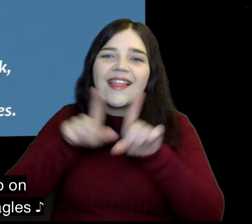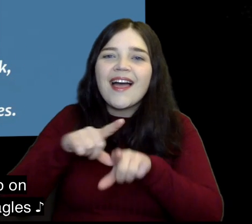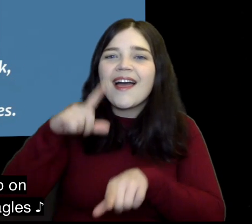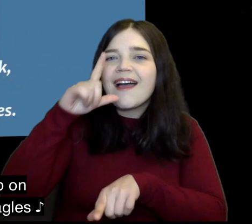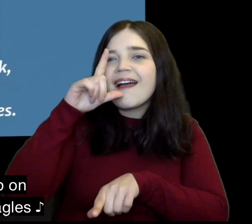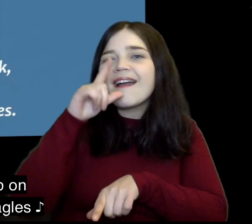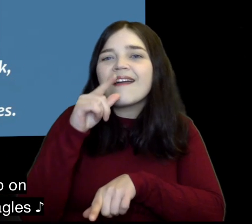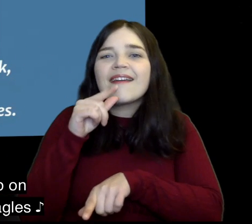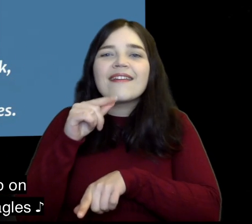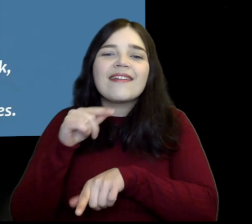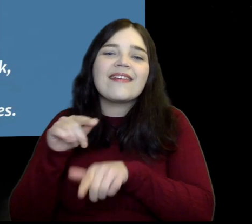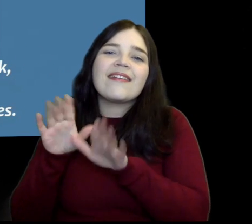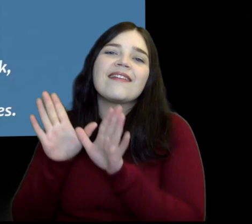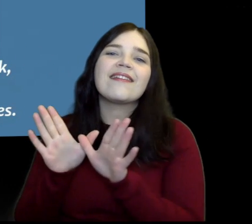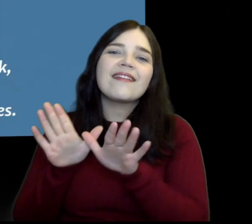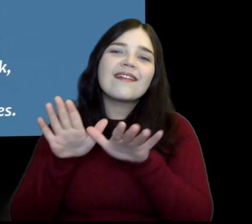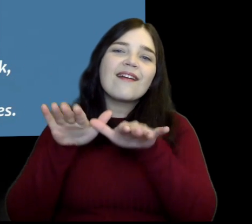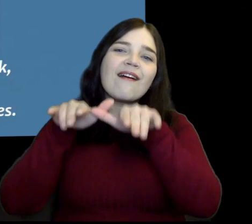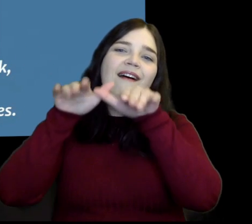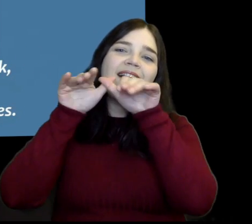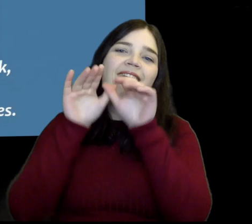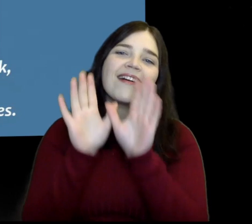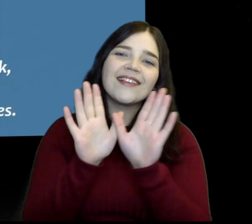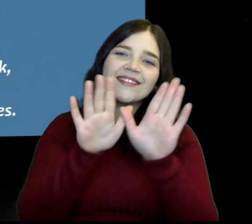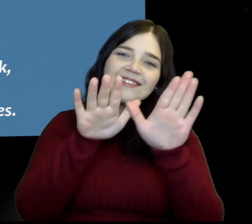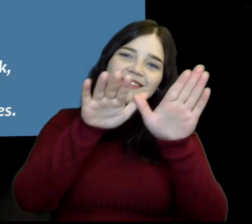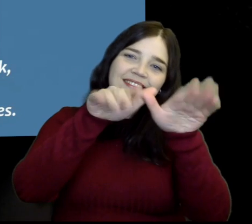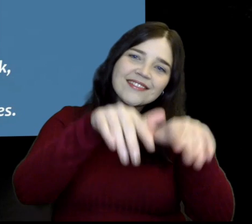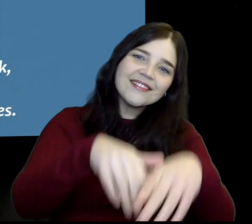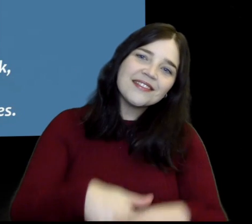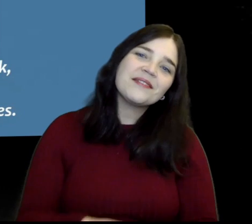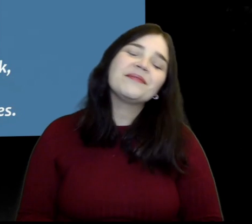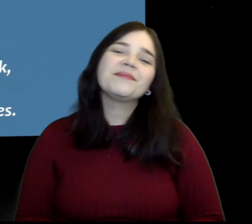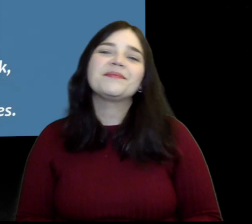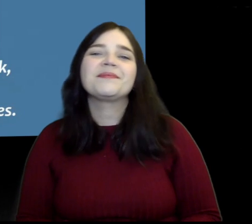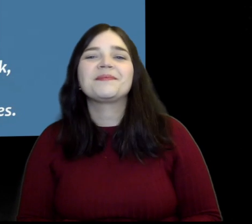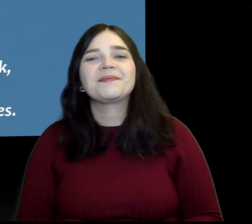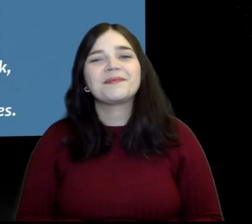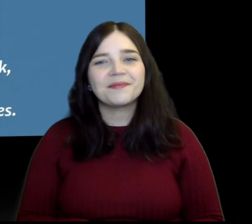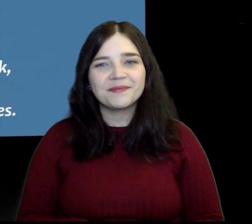all the wings Like eagles